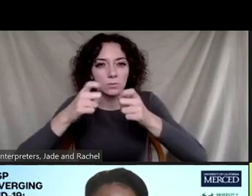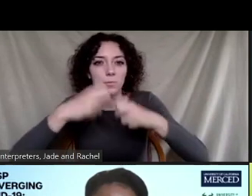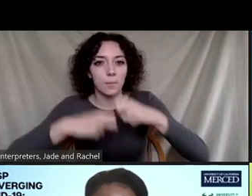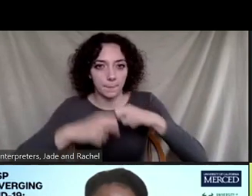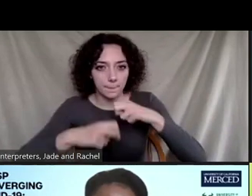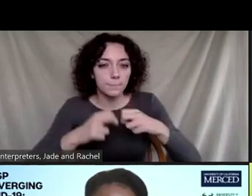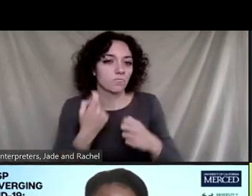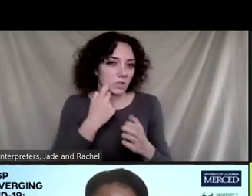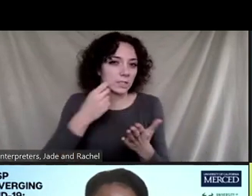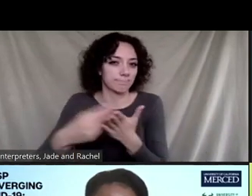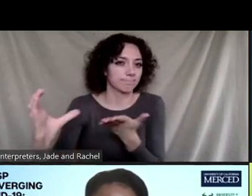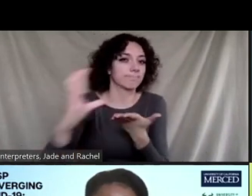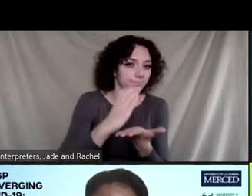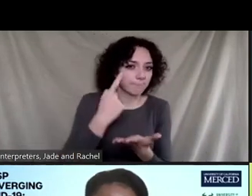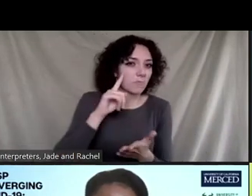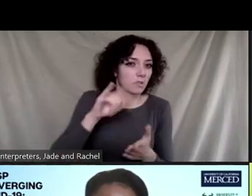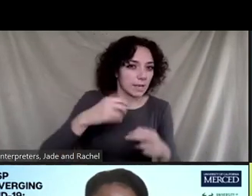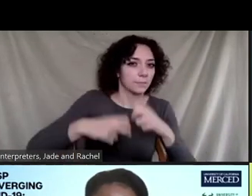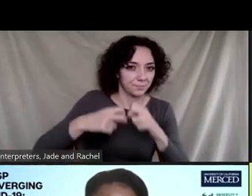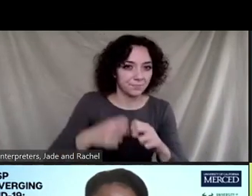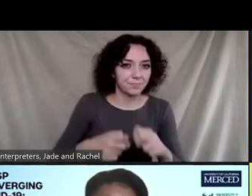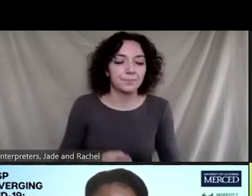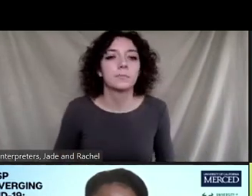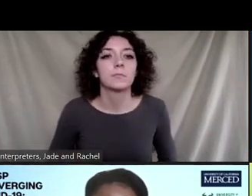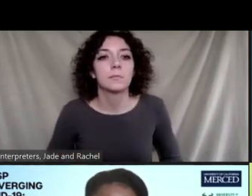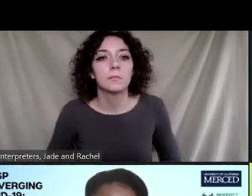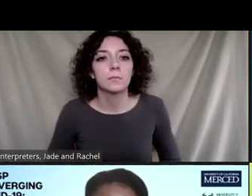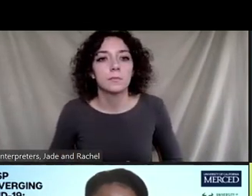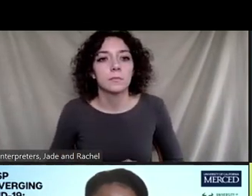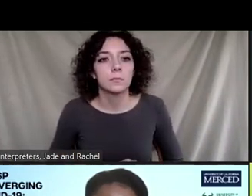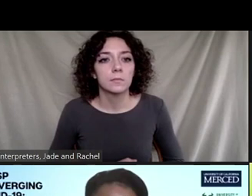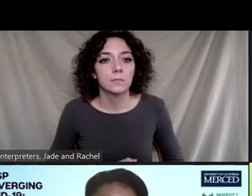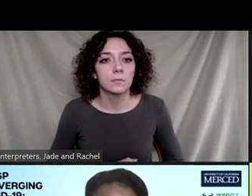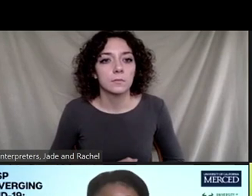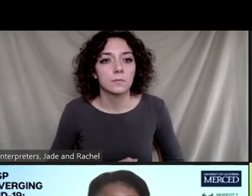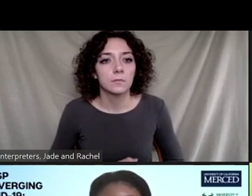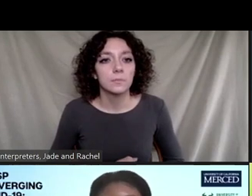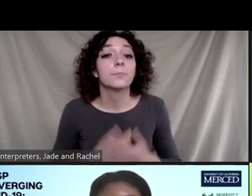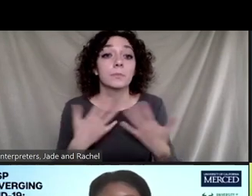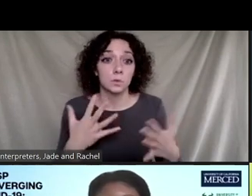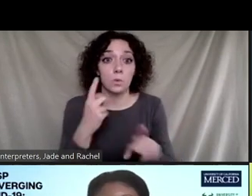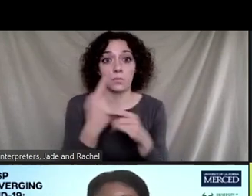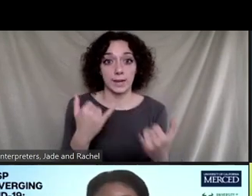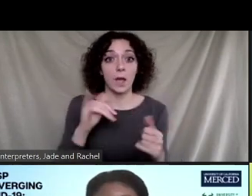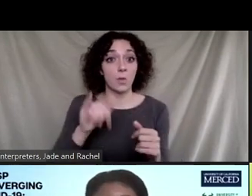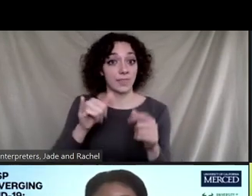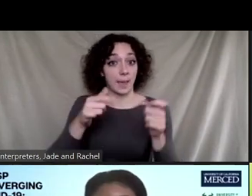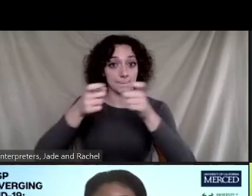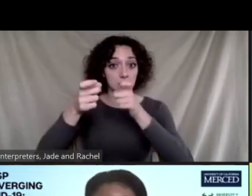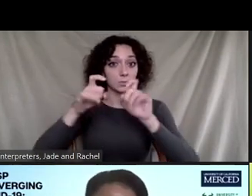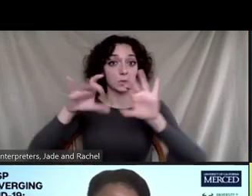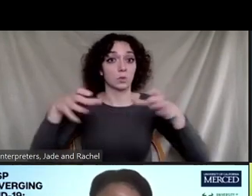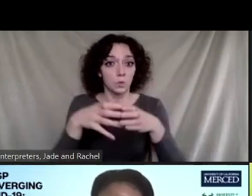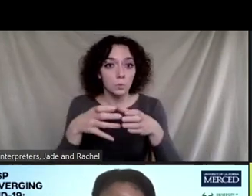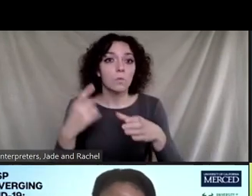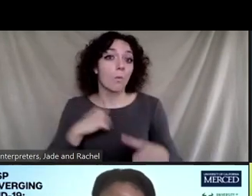actually we, so right now the management group, we are all, we are all